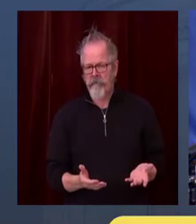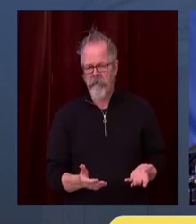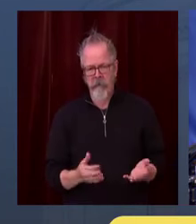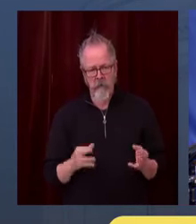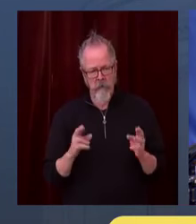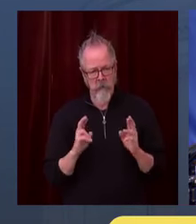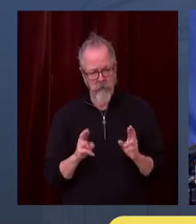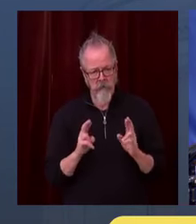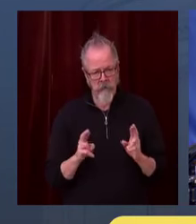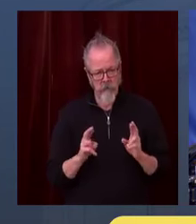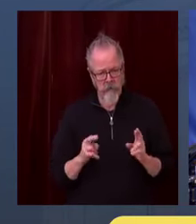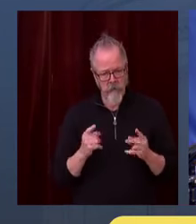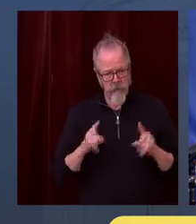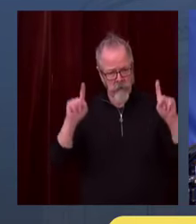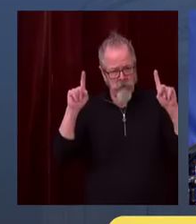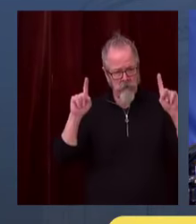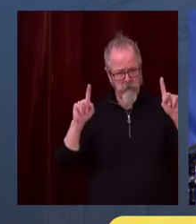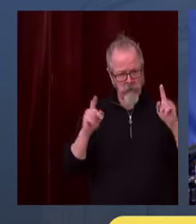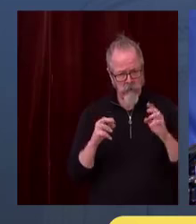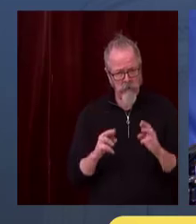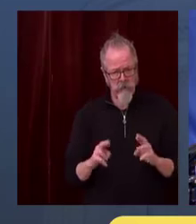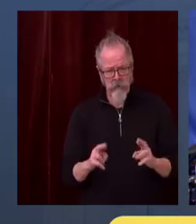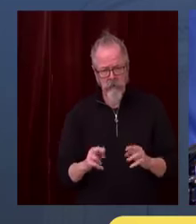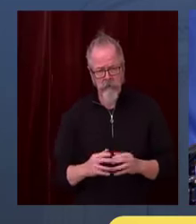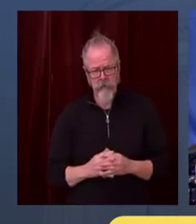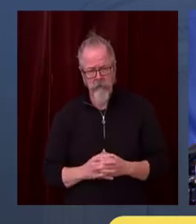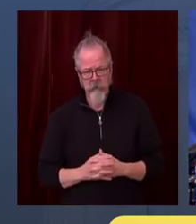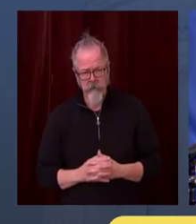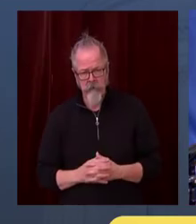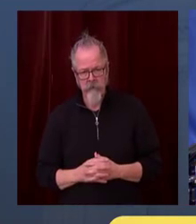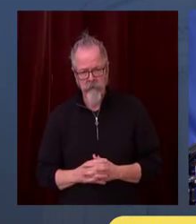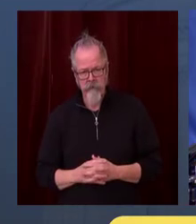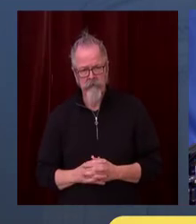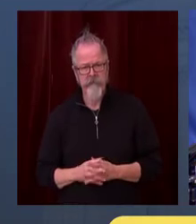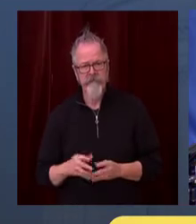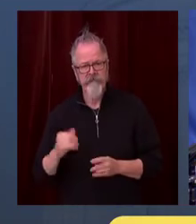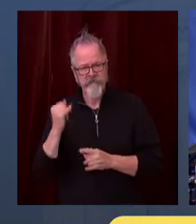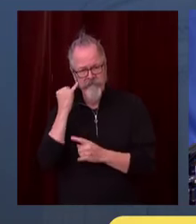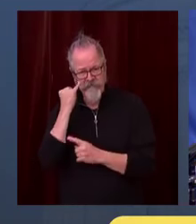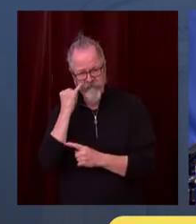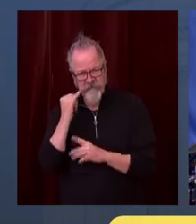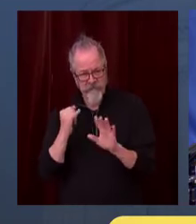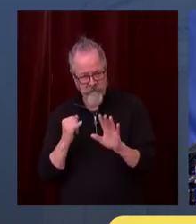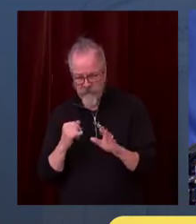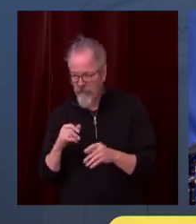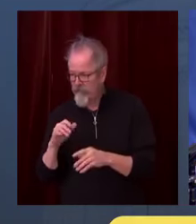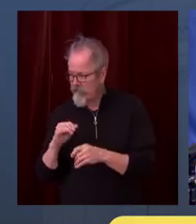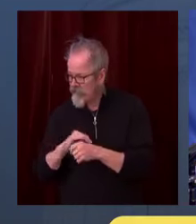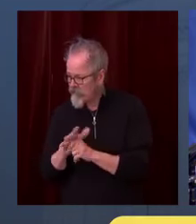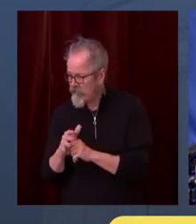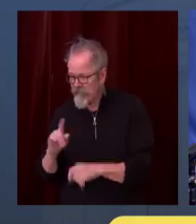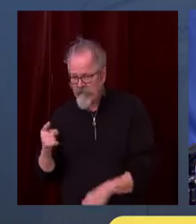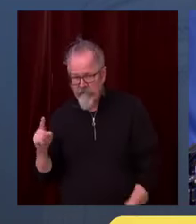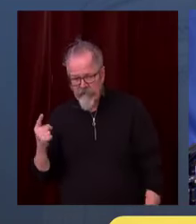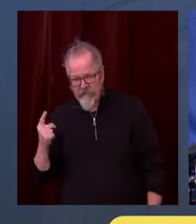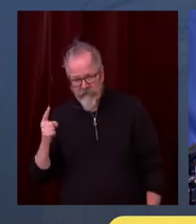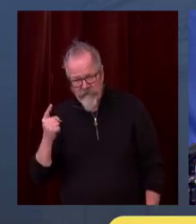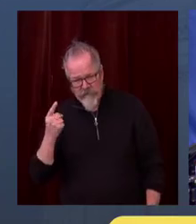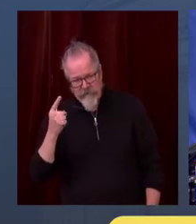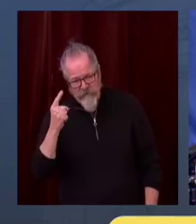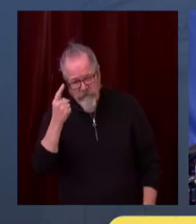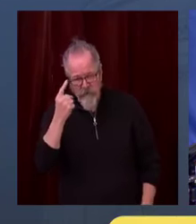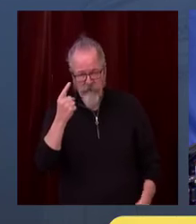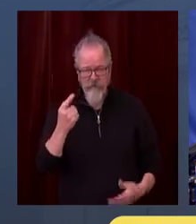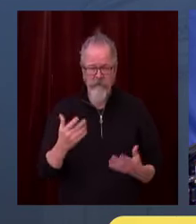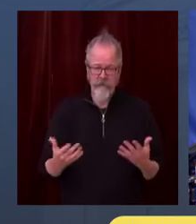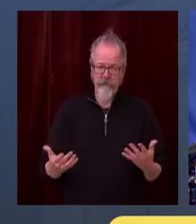You know, if it doesn't, we'll have to look at other alternatives. Now, I will say you mentioned construction. I want to say this to the folks, leaders in the